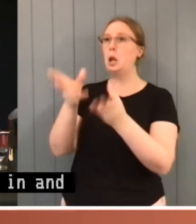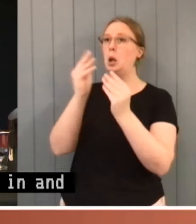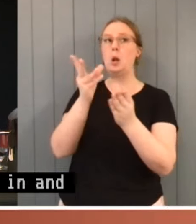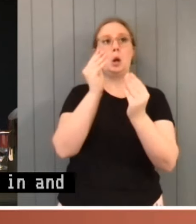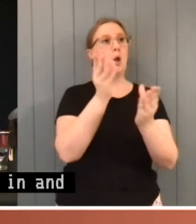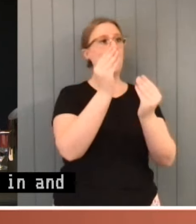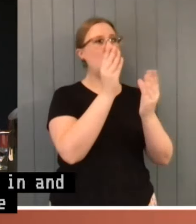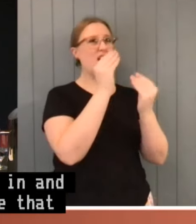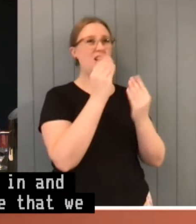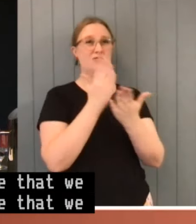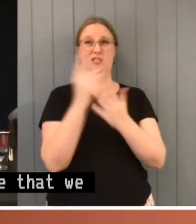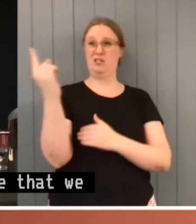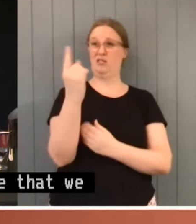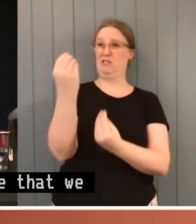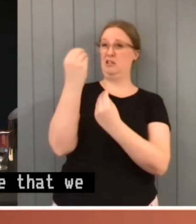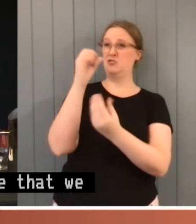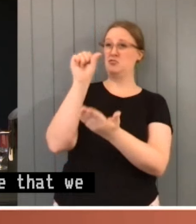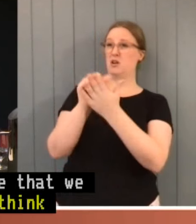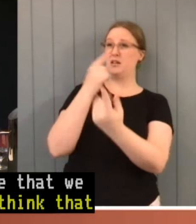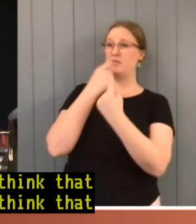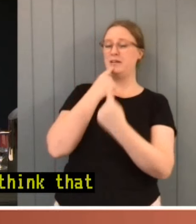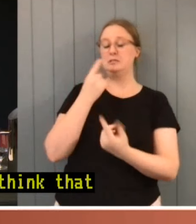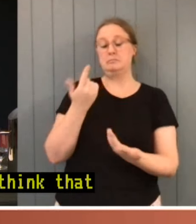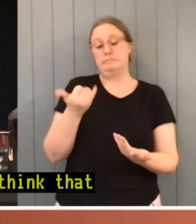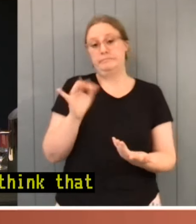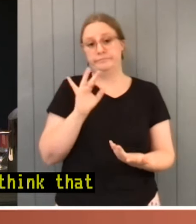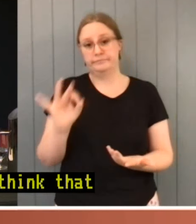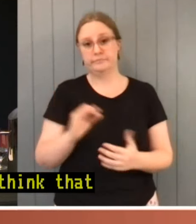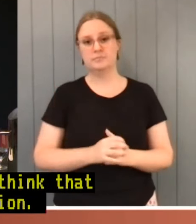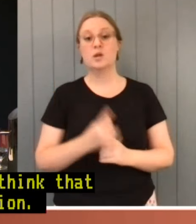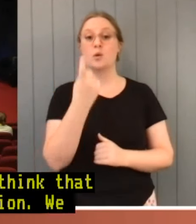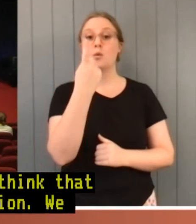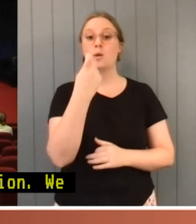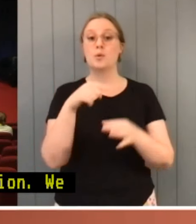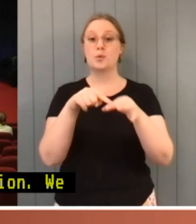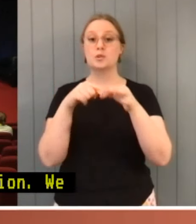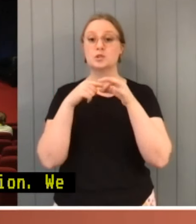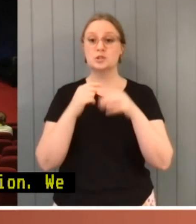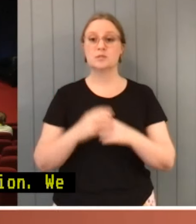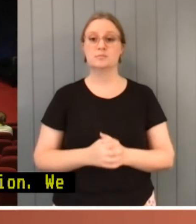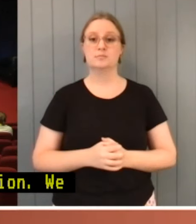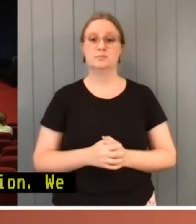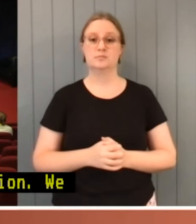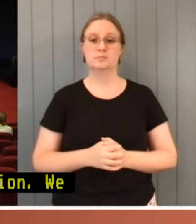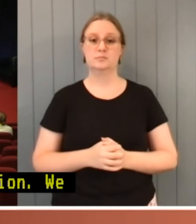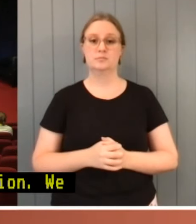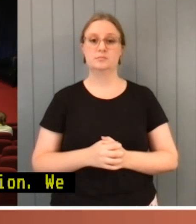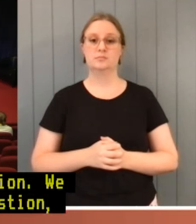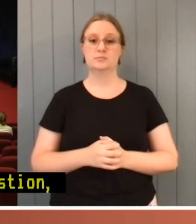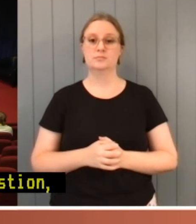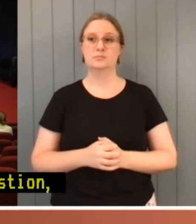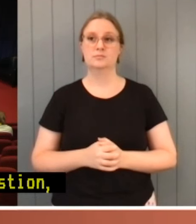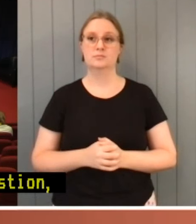have one more question. We have time for one more question anyway so we'll see where the microphone links.